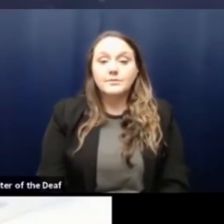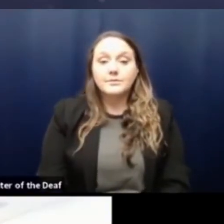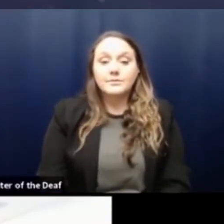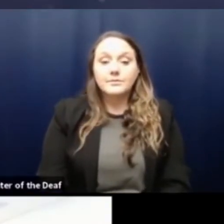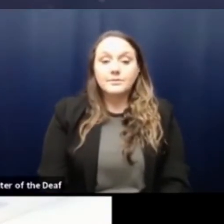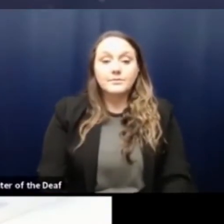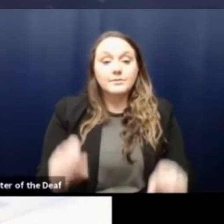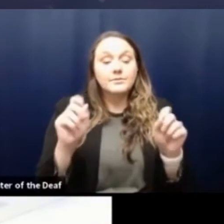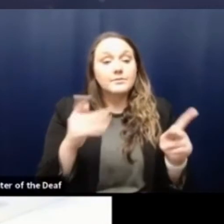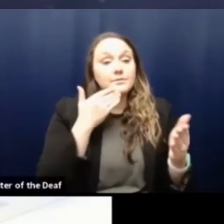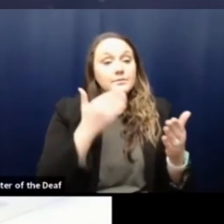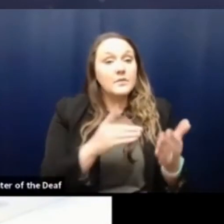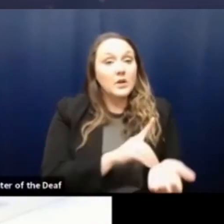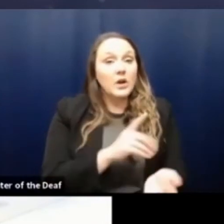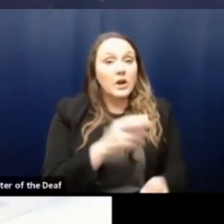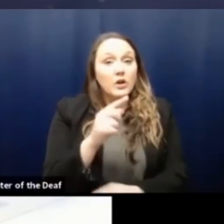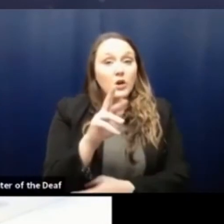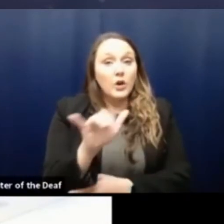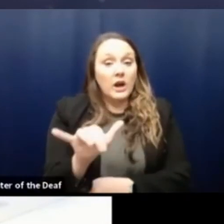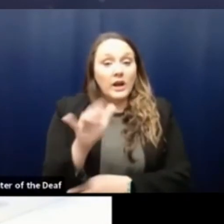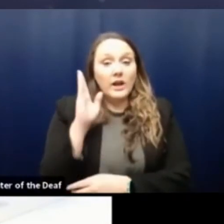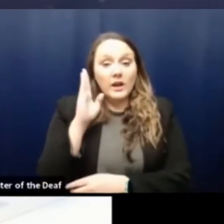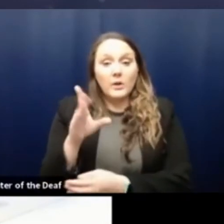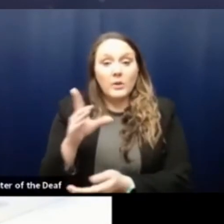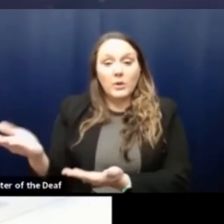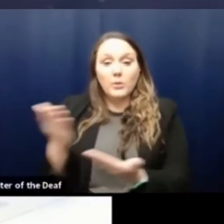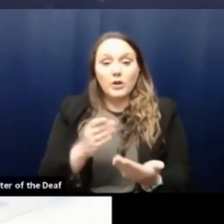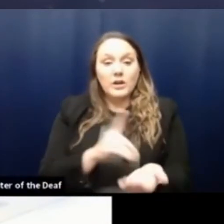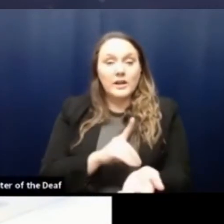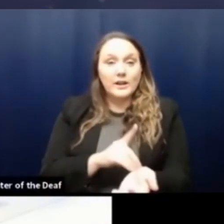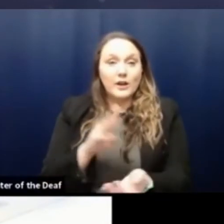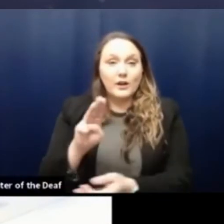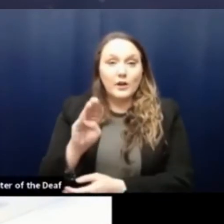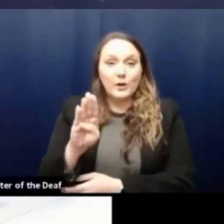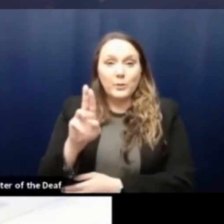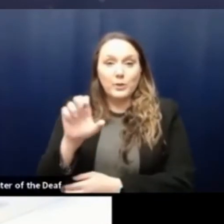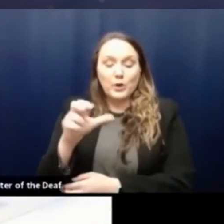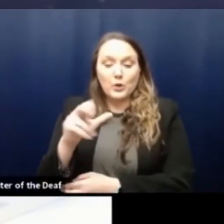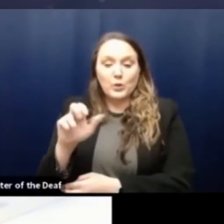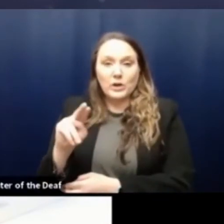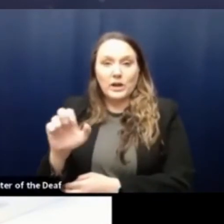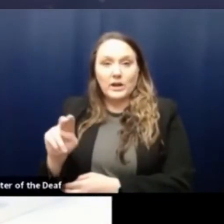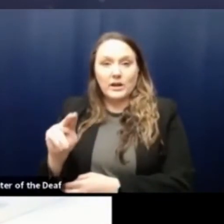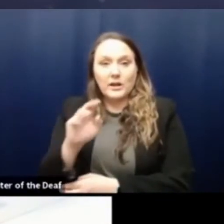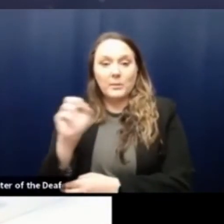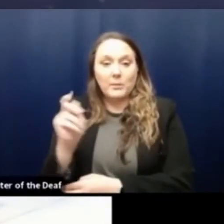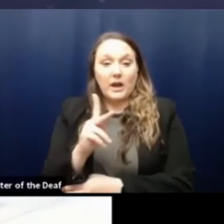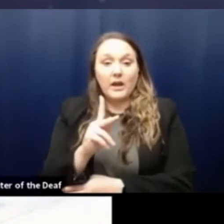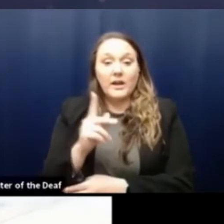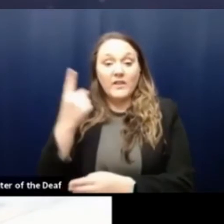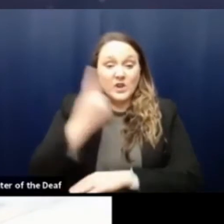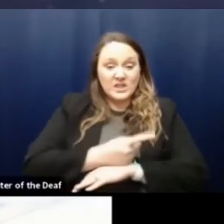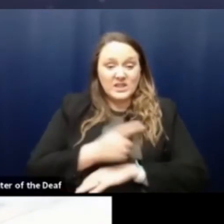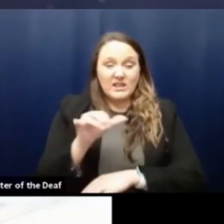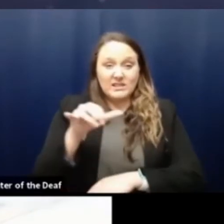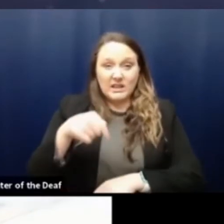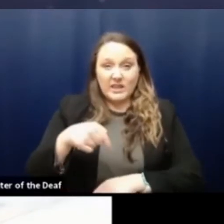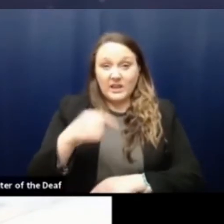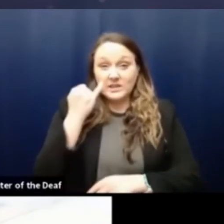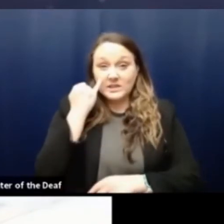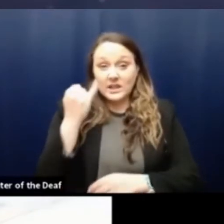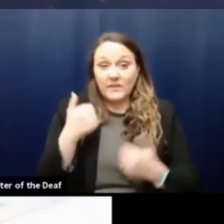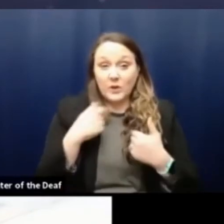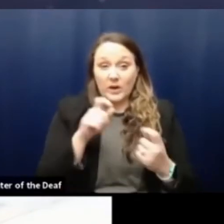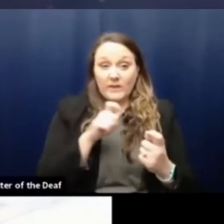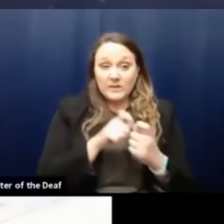Okay, thank you, Dr. Gray. We'll bring Dr. Buchanan back in. And as we typically do for days like these, if you have a specific question that's